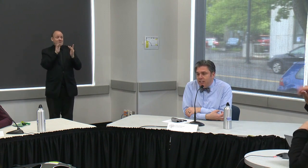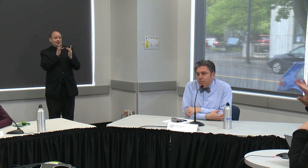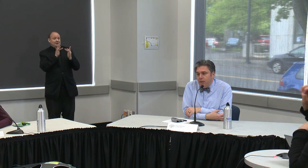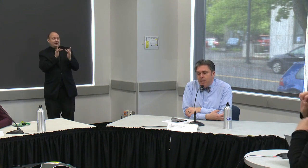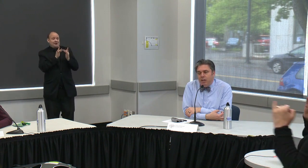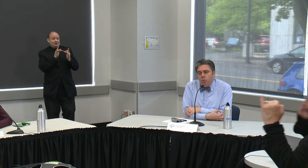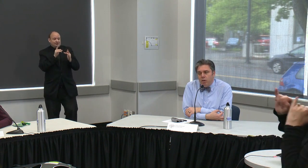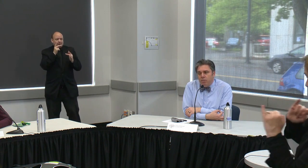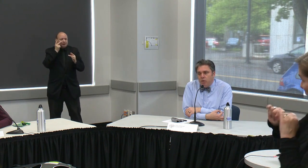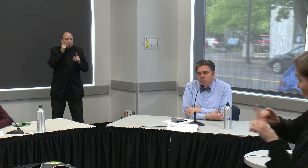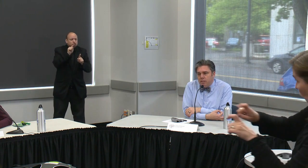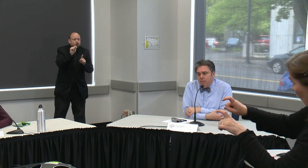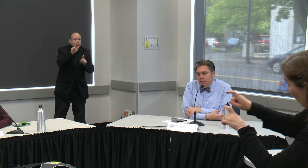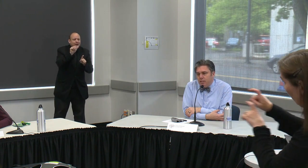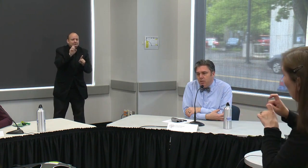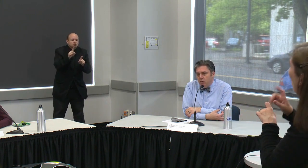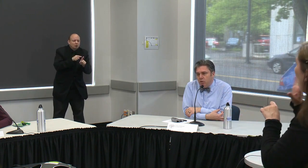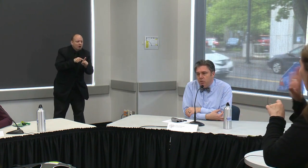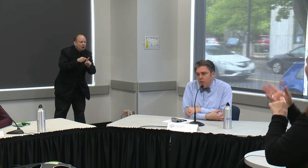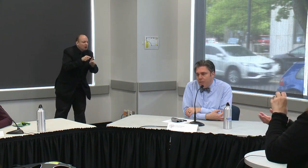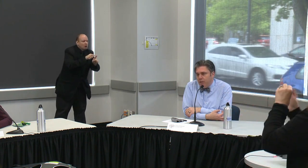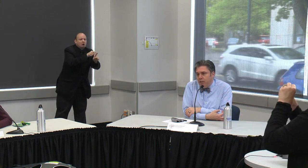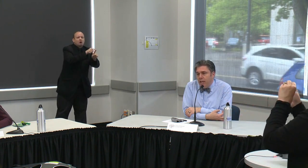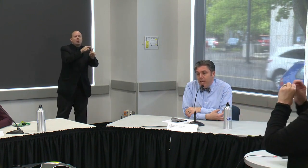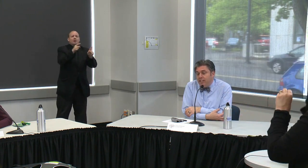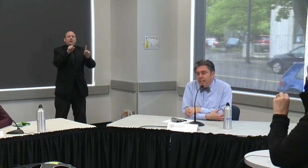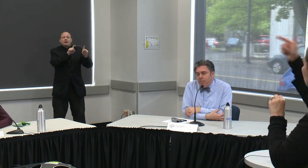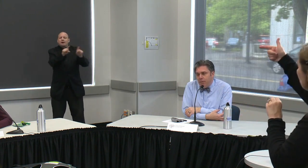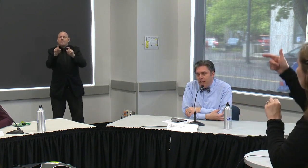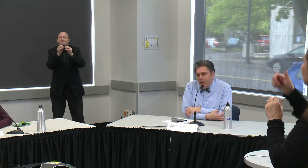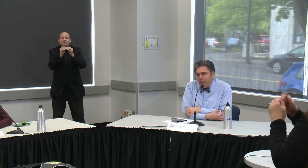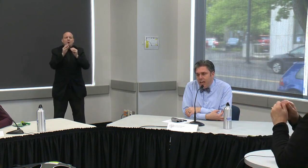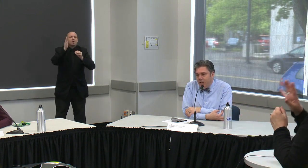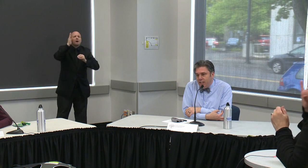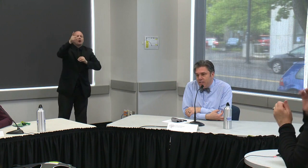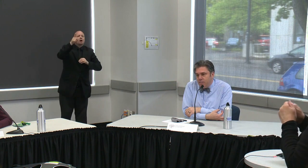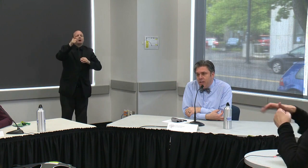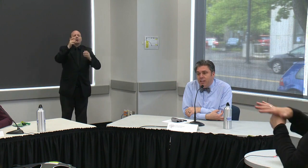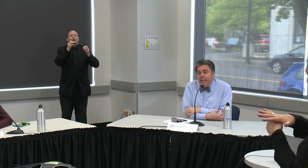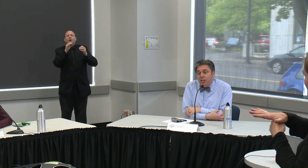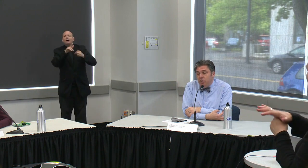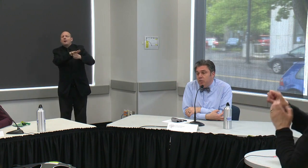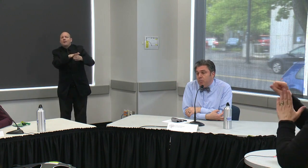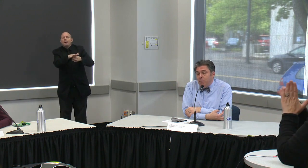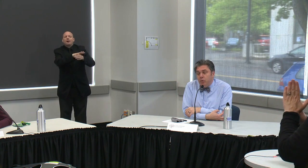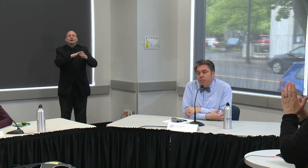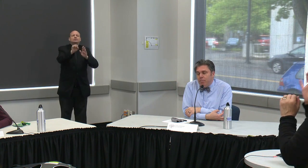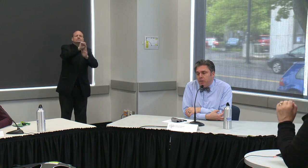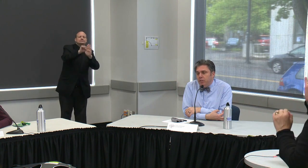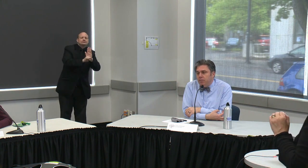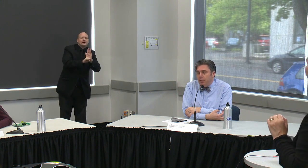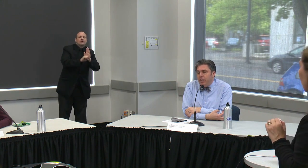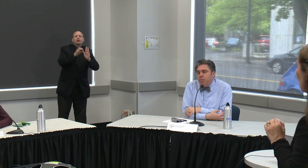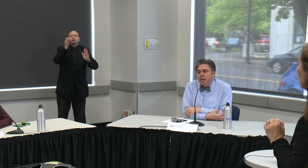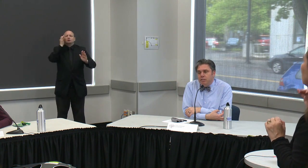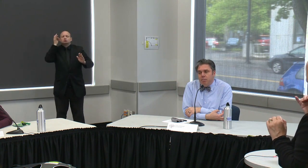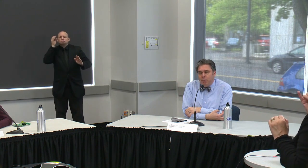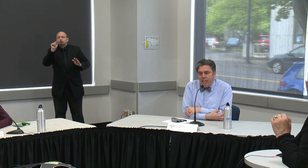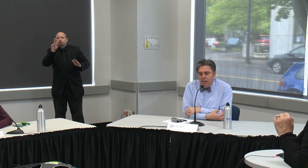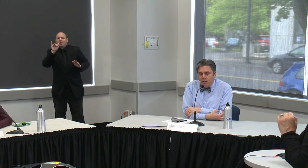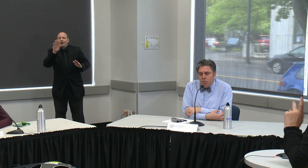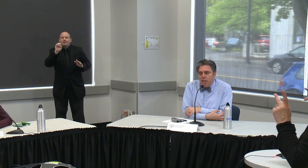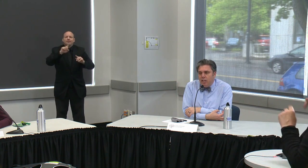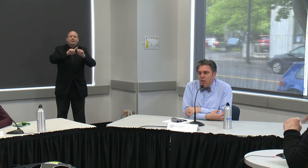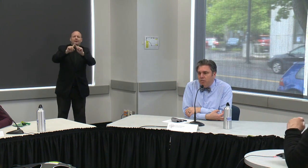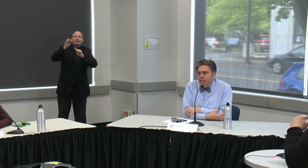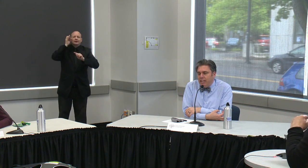existing public health workforce amongst our local tribal and state public health colleagues that includes people who've been pulled from other parts of